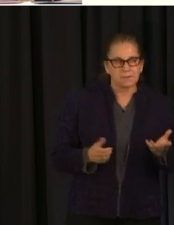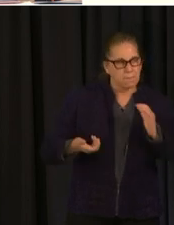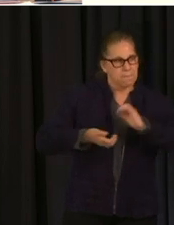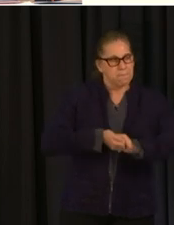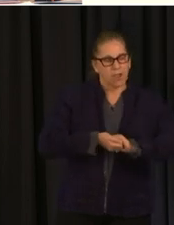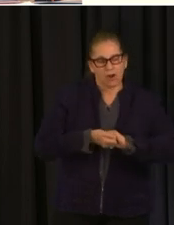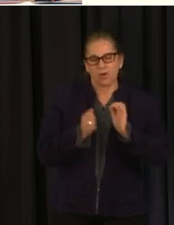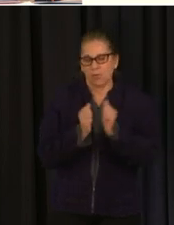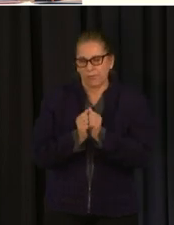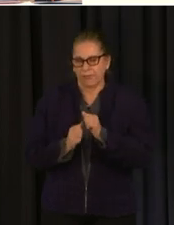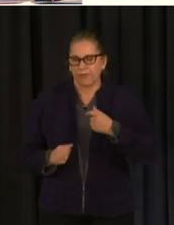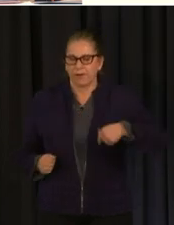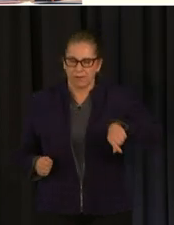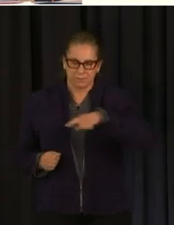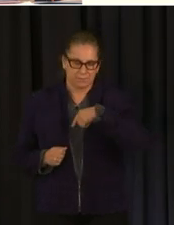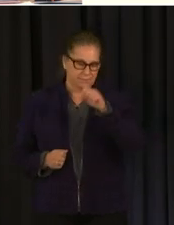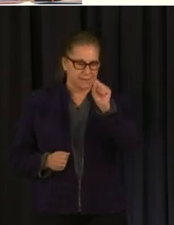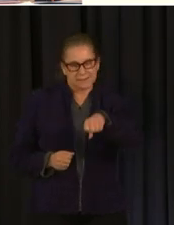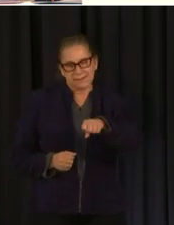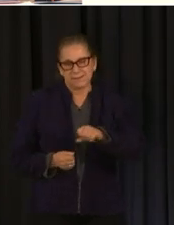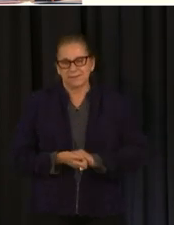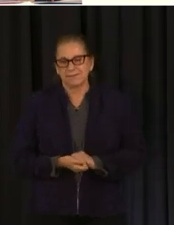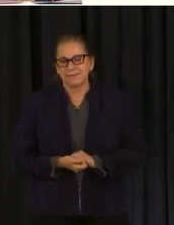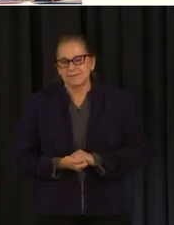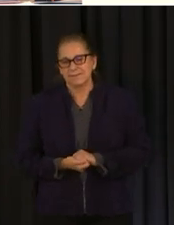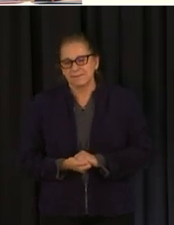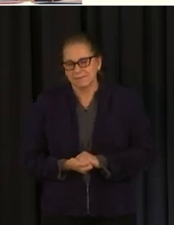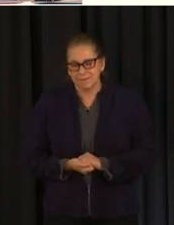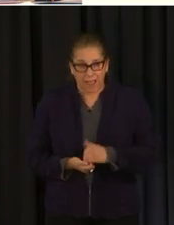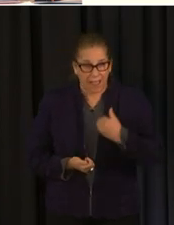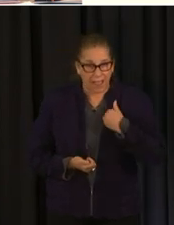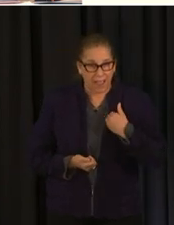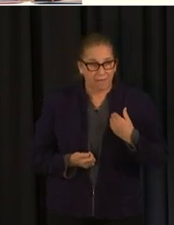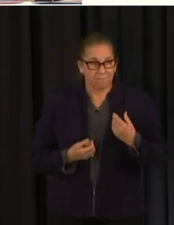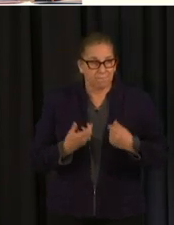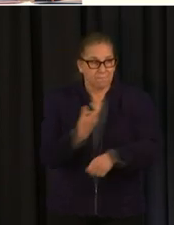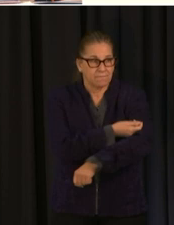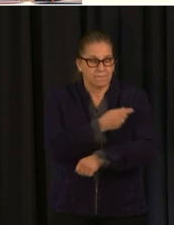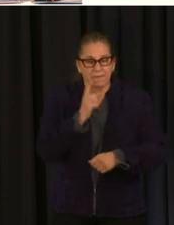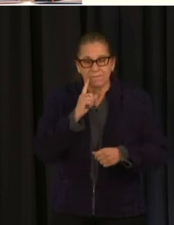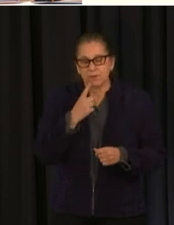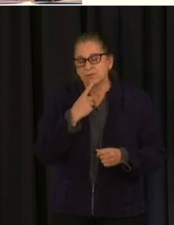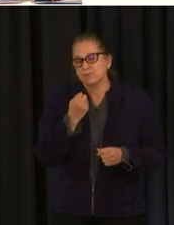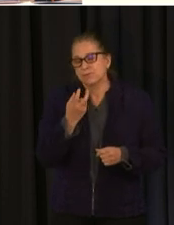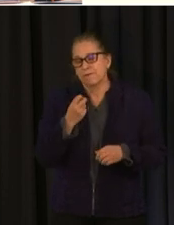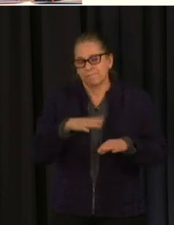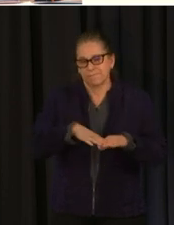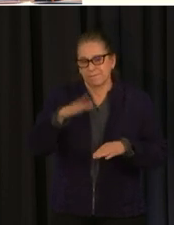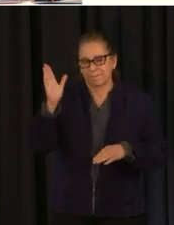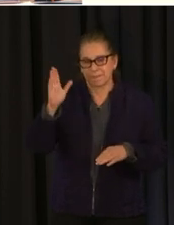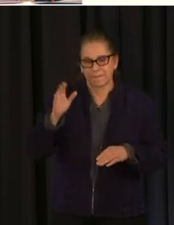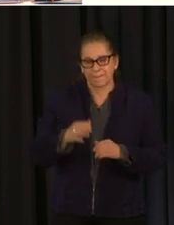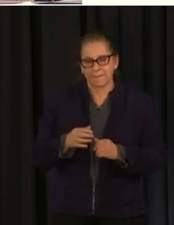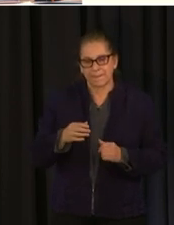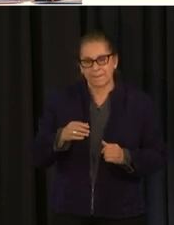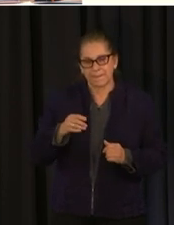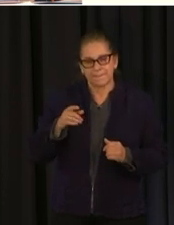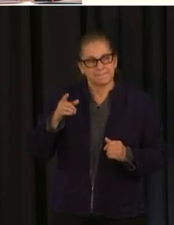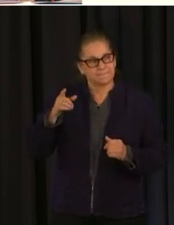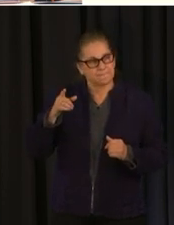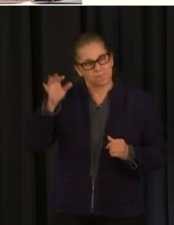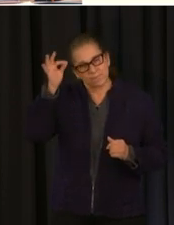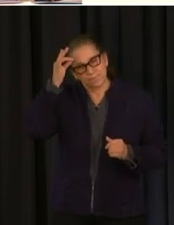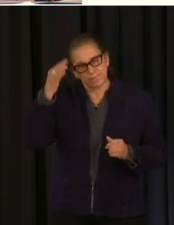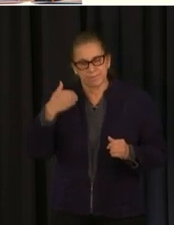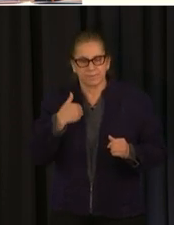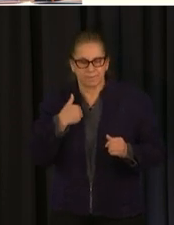as we move to 12 year olds it's also notable that a number of our federally qualified health centers provide care to